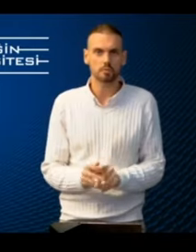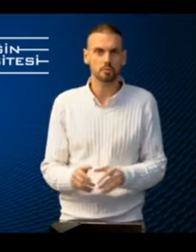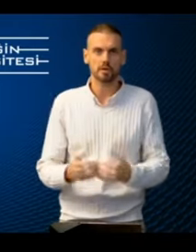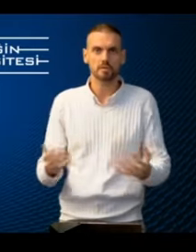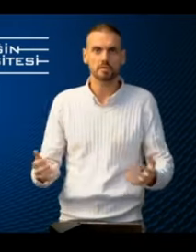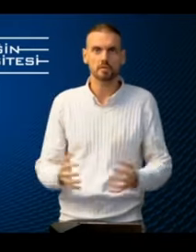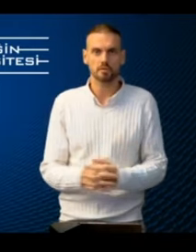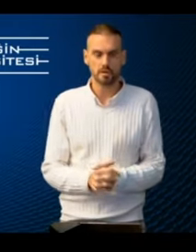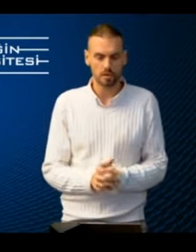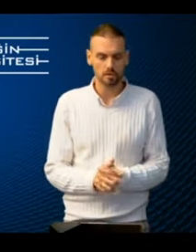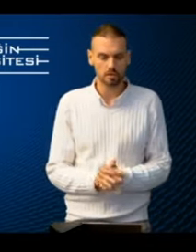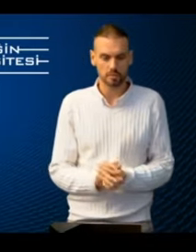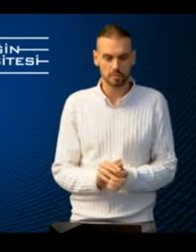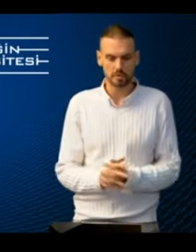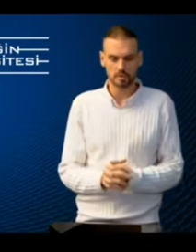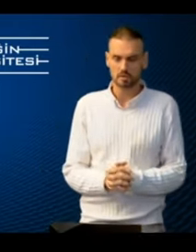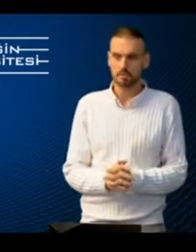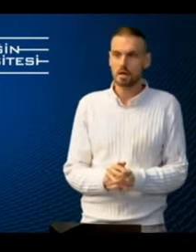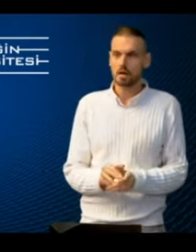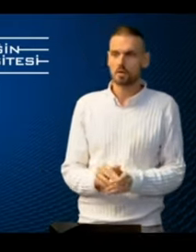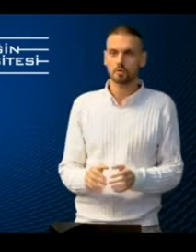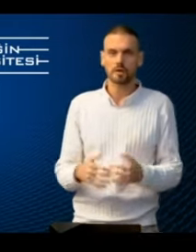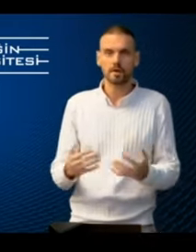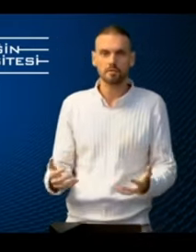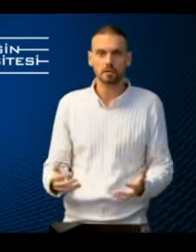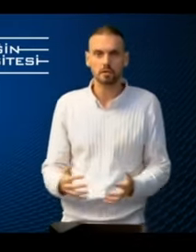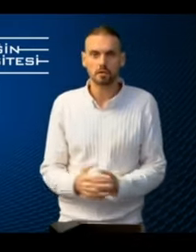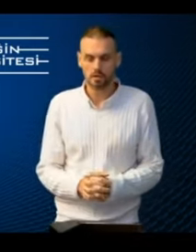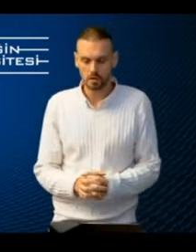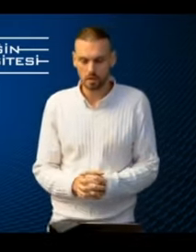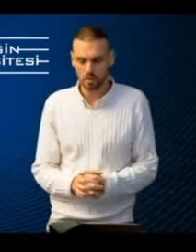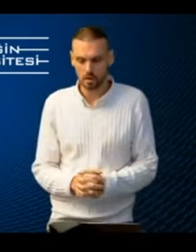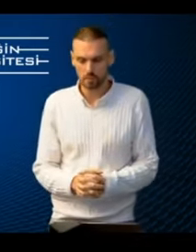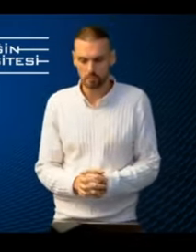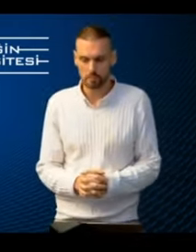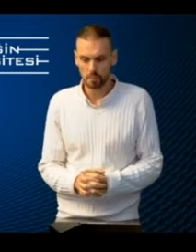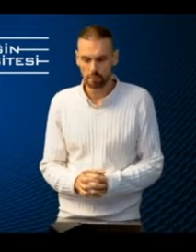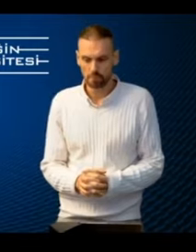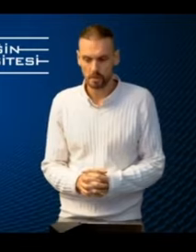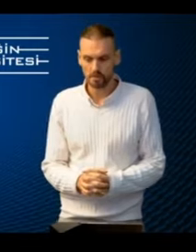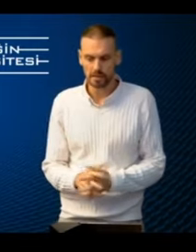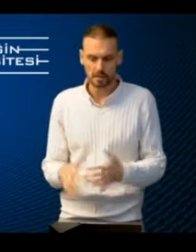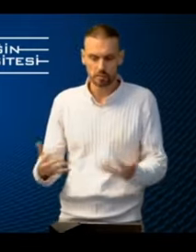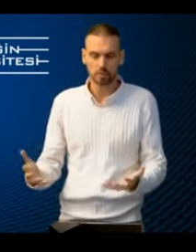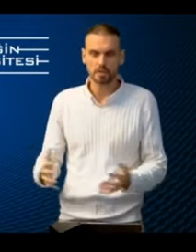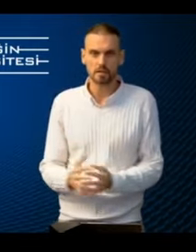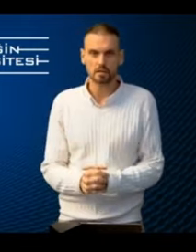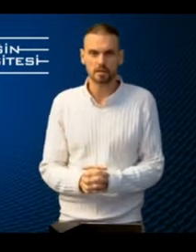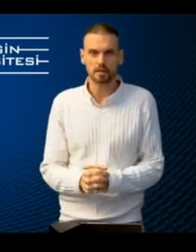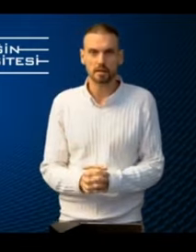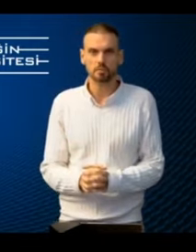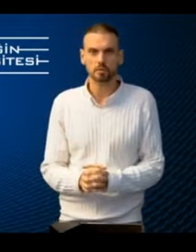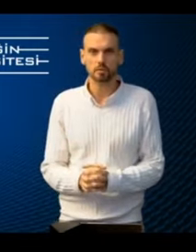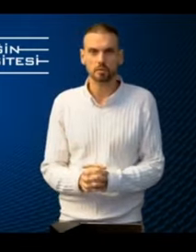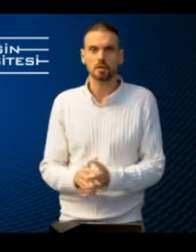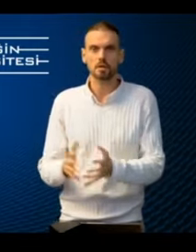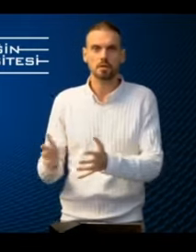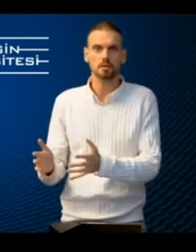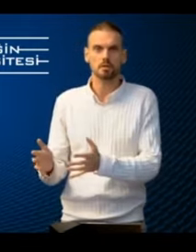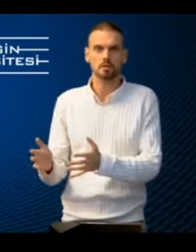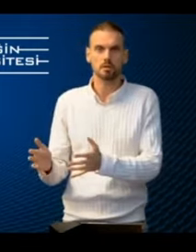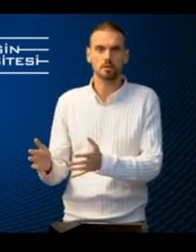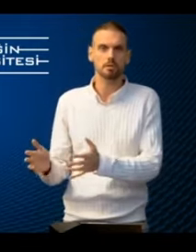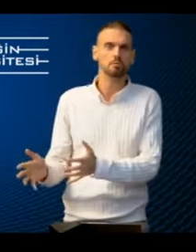to provide the state of the art learning experiences. For every learning that an employee takes, that employee